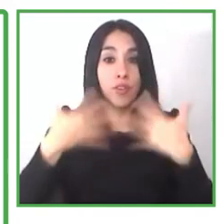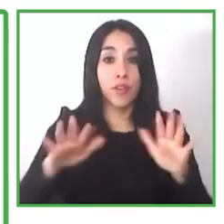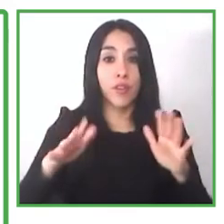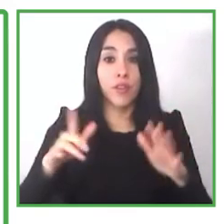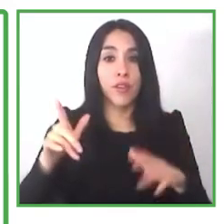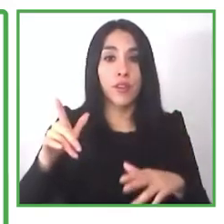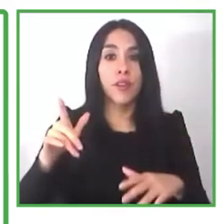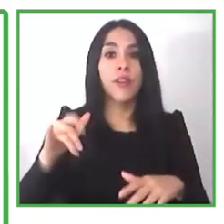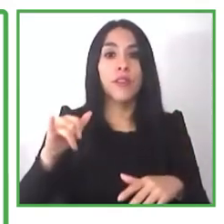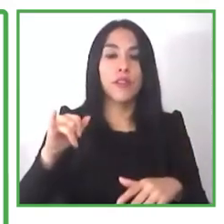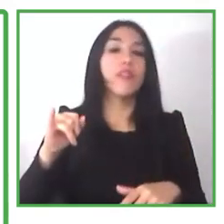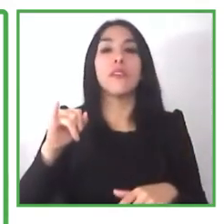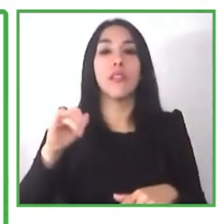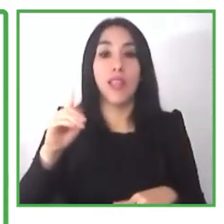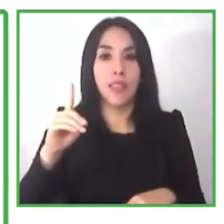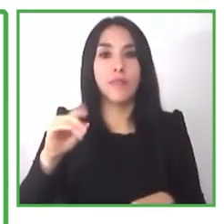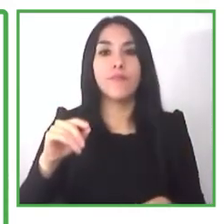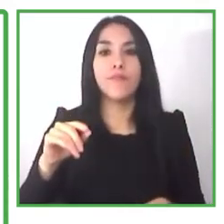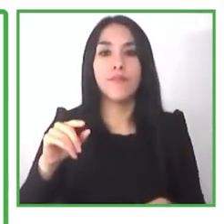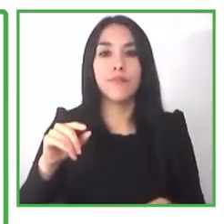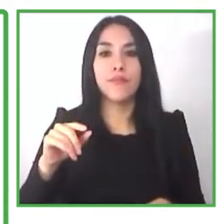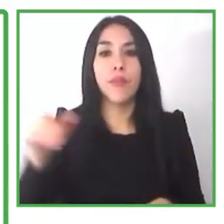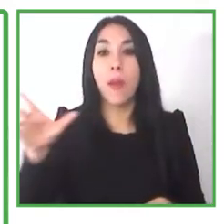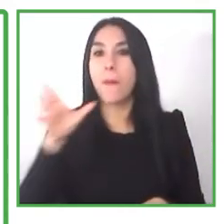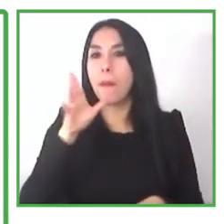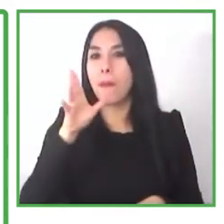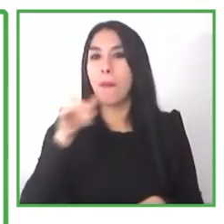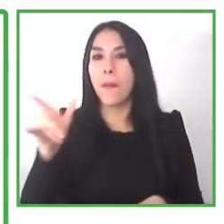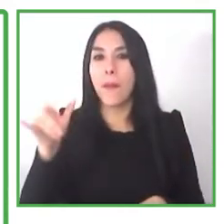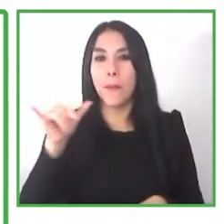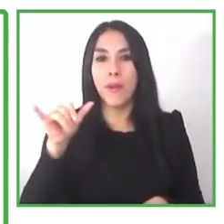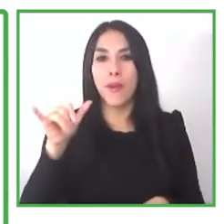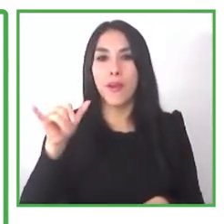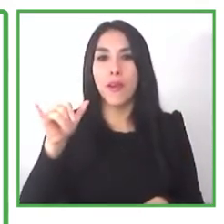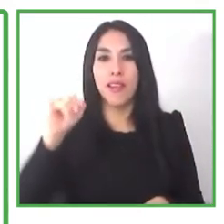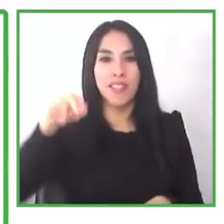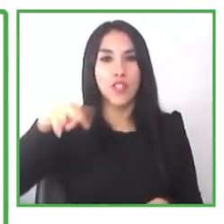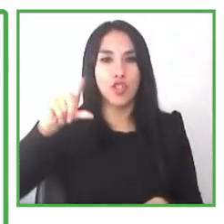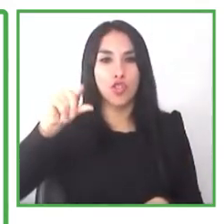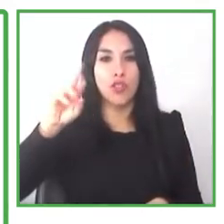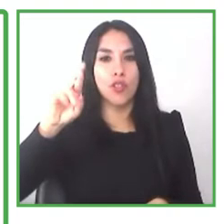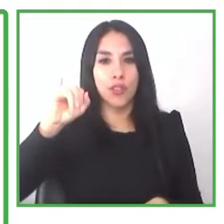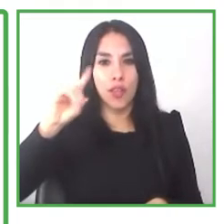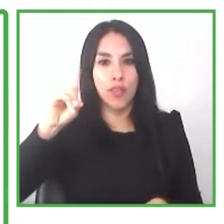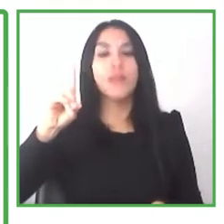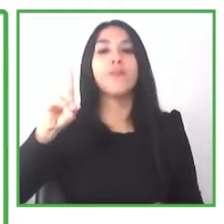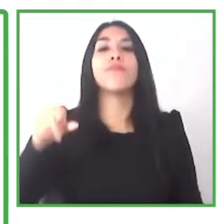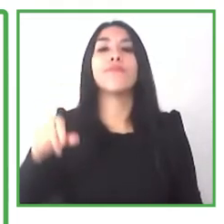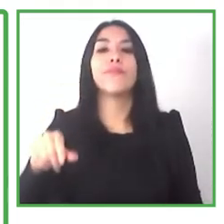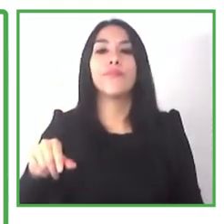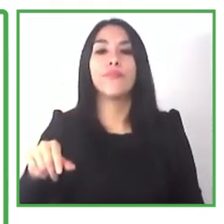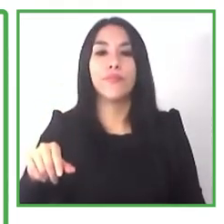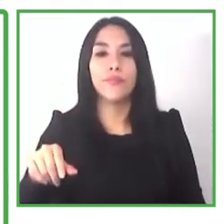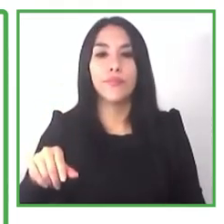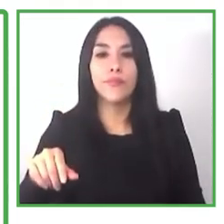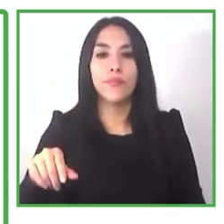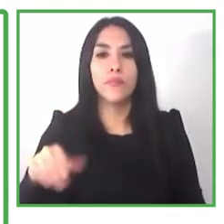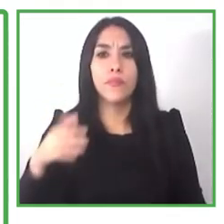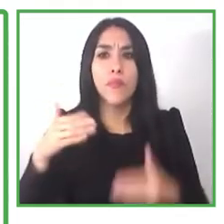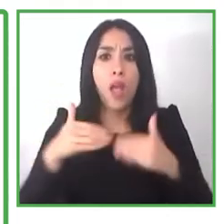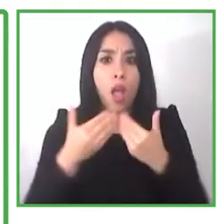and they started writing articles to the local newspapers and the local publications and nobody came back with an answer